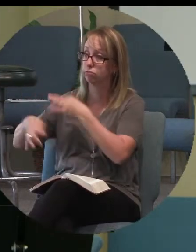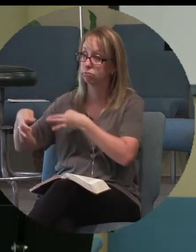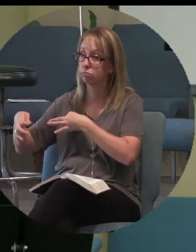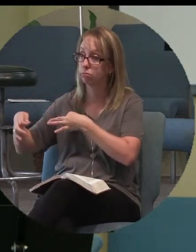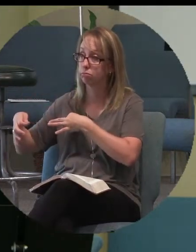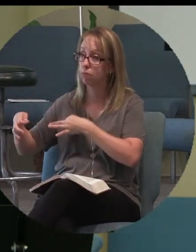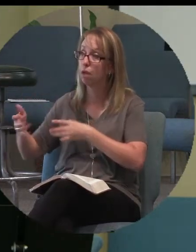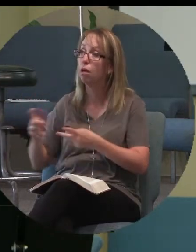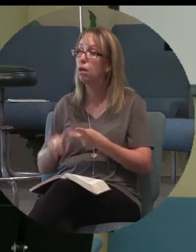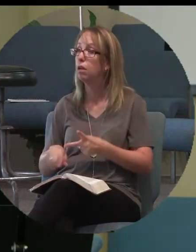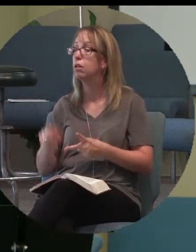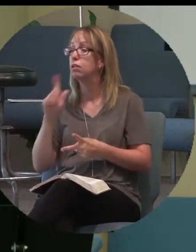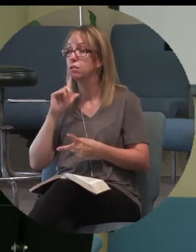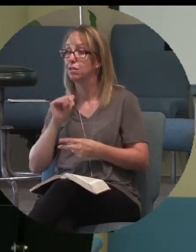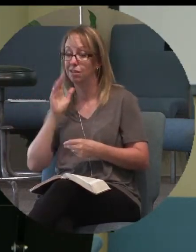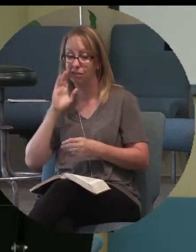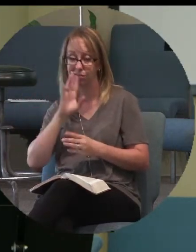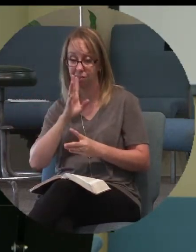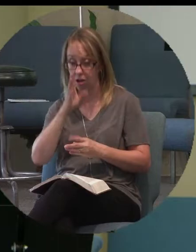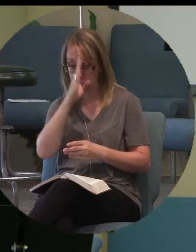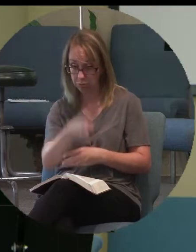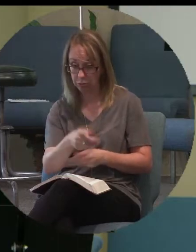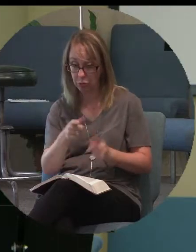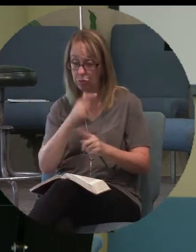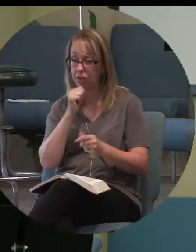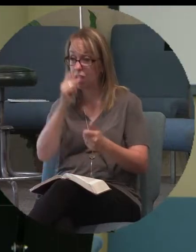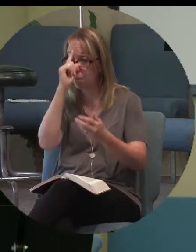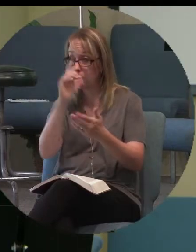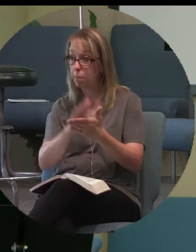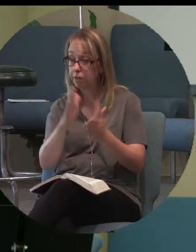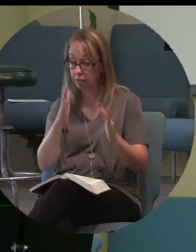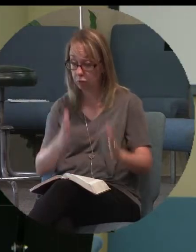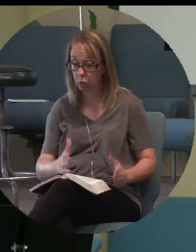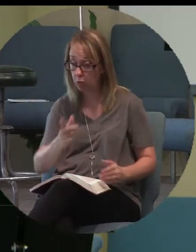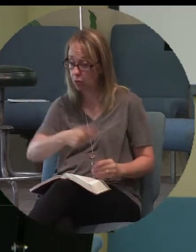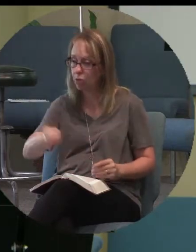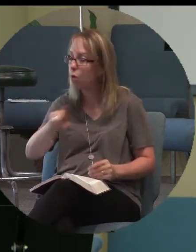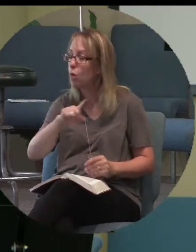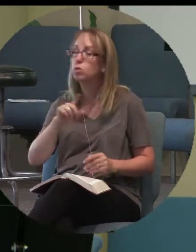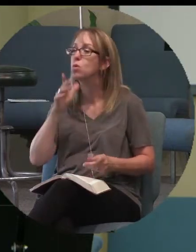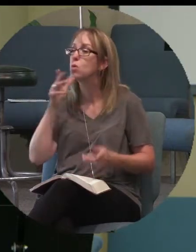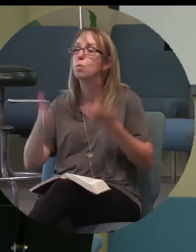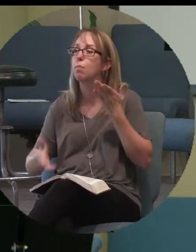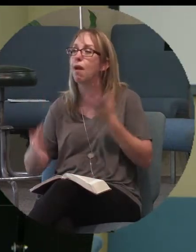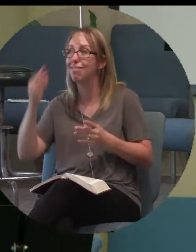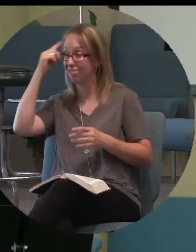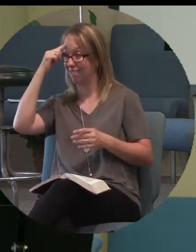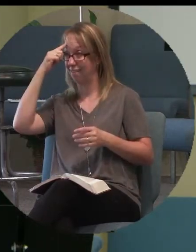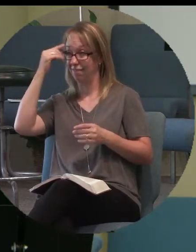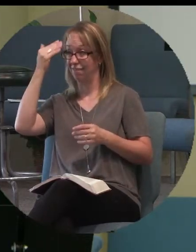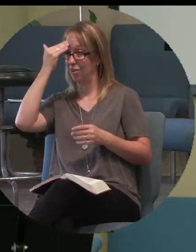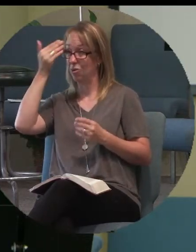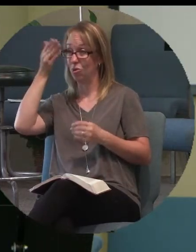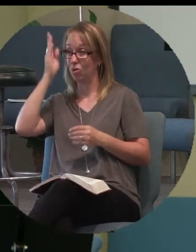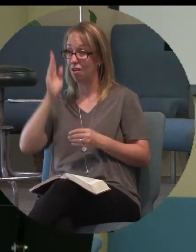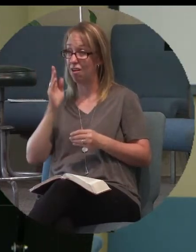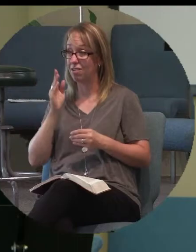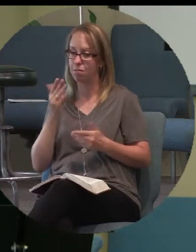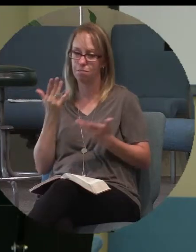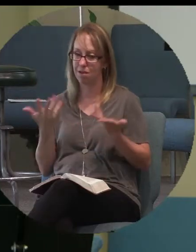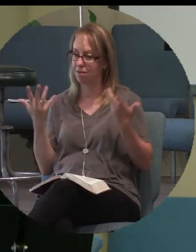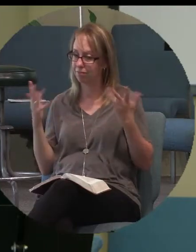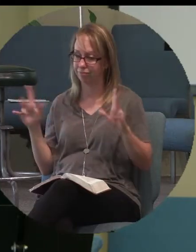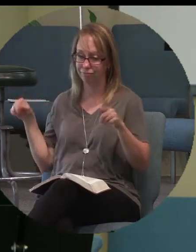He addressed the unbeliever. Those that might think they know God, might have